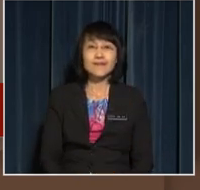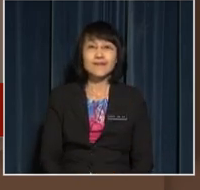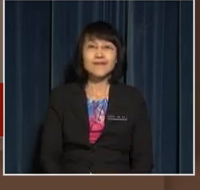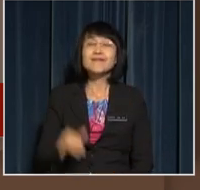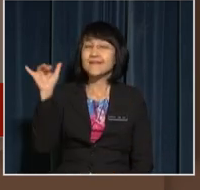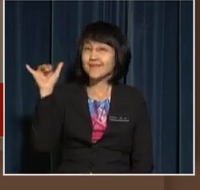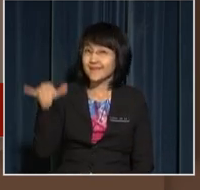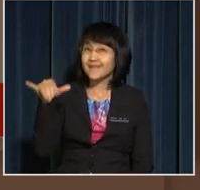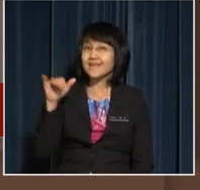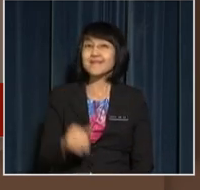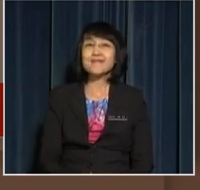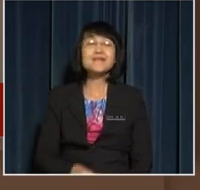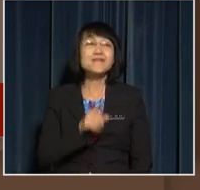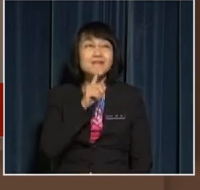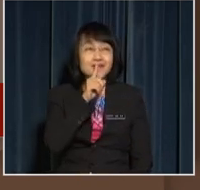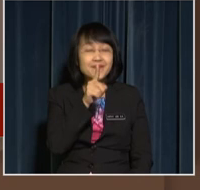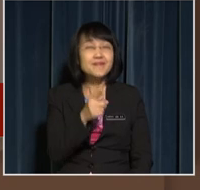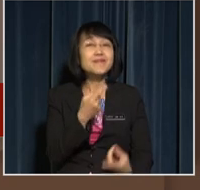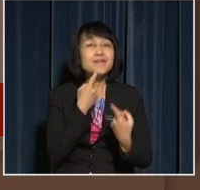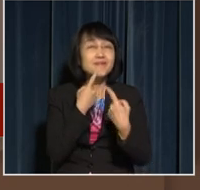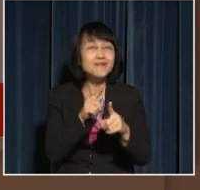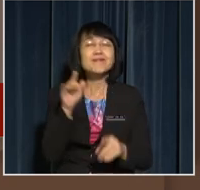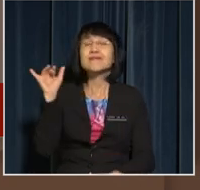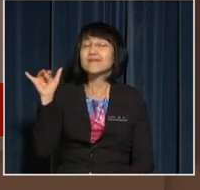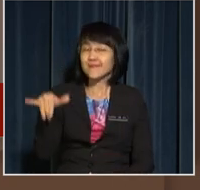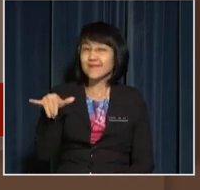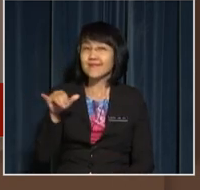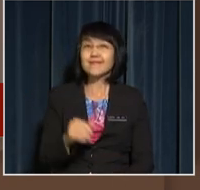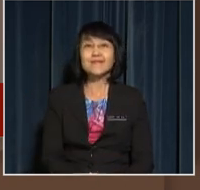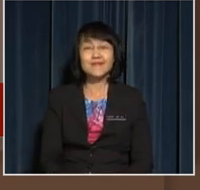Yes! Surely, the answer is Yes!